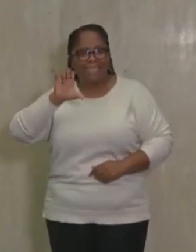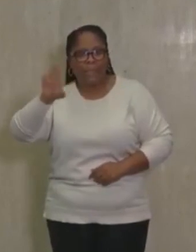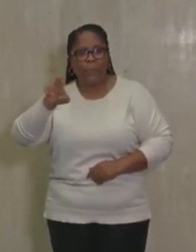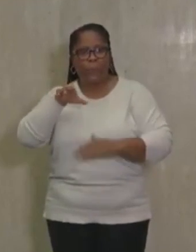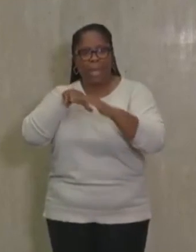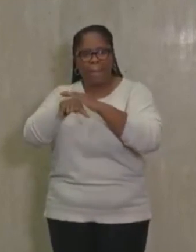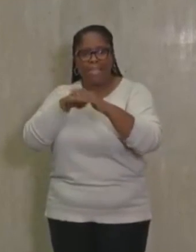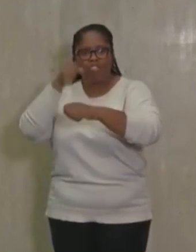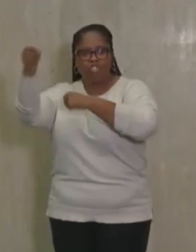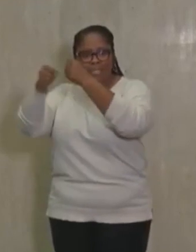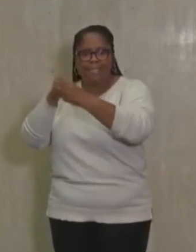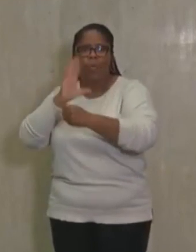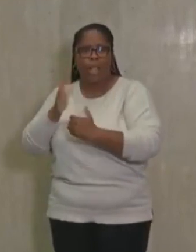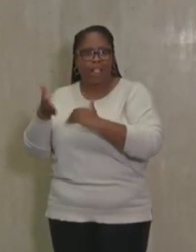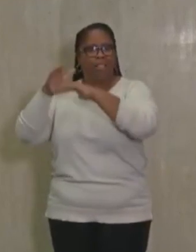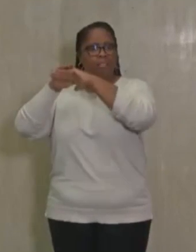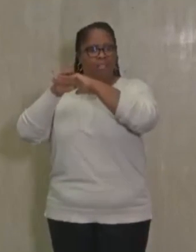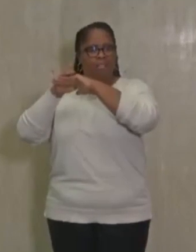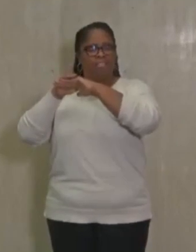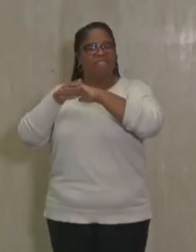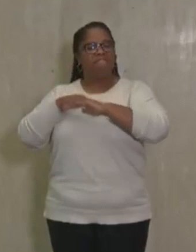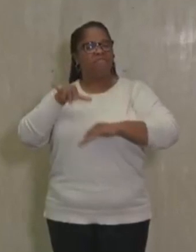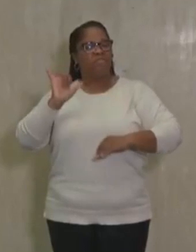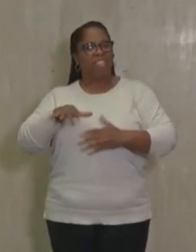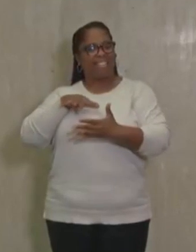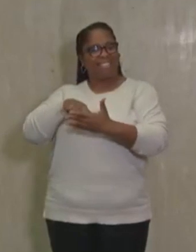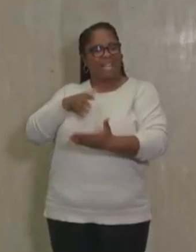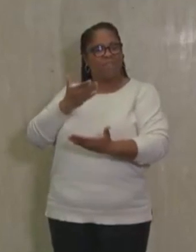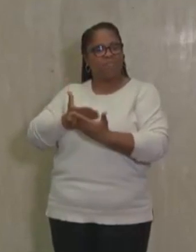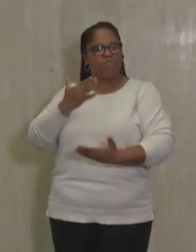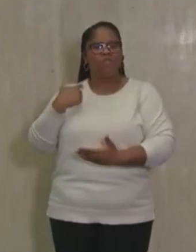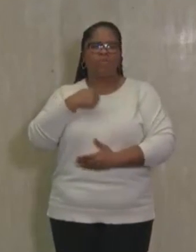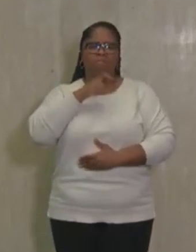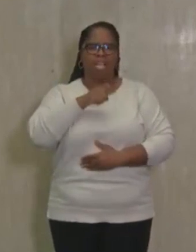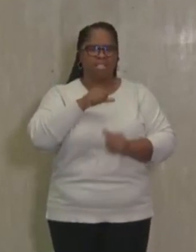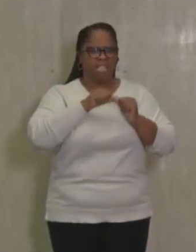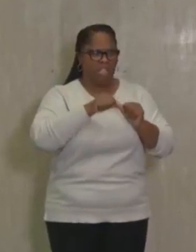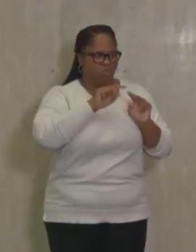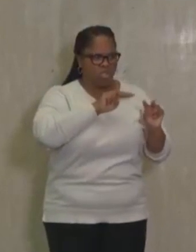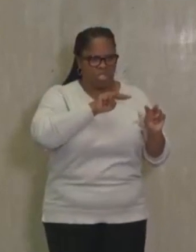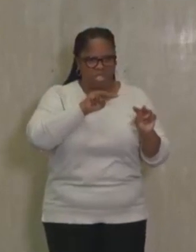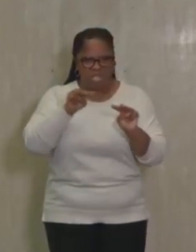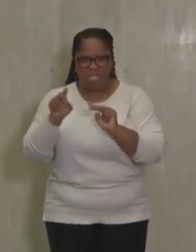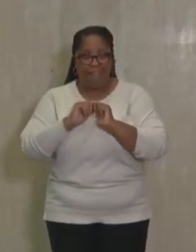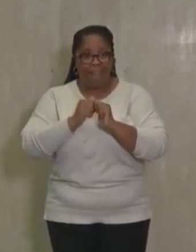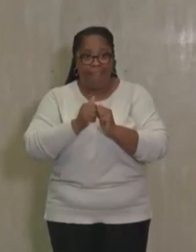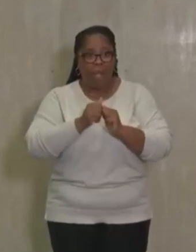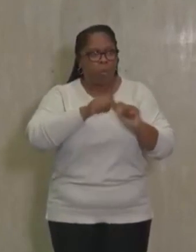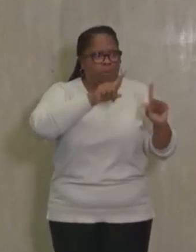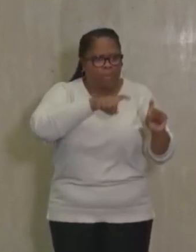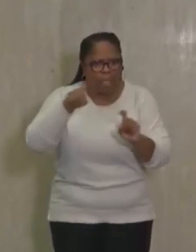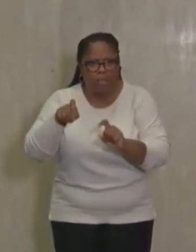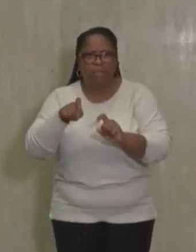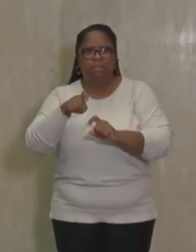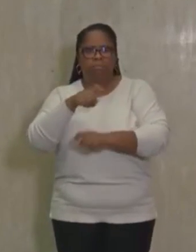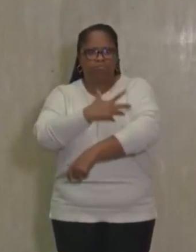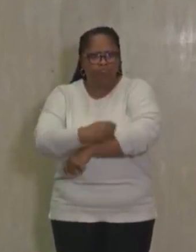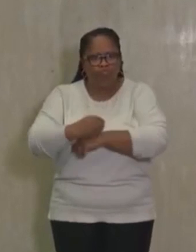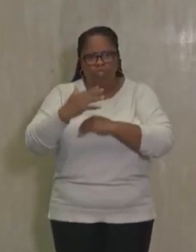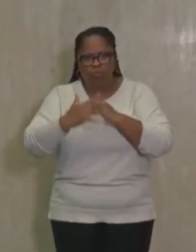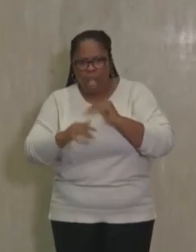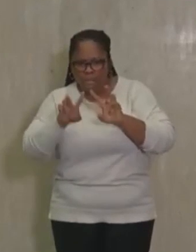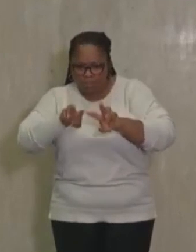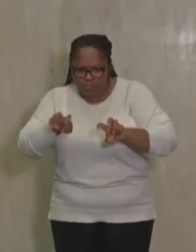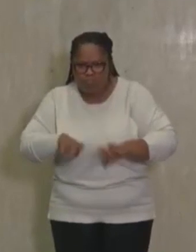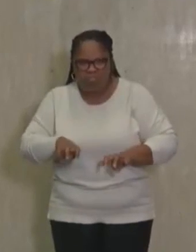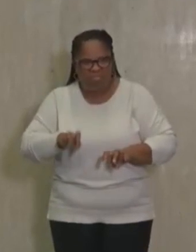study says we need to continue monitoring this epidemic through serology testing and other means. We need